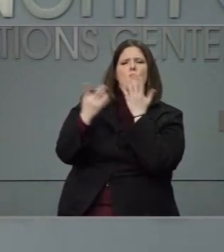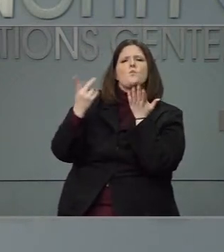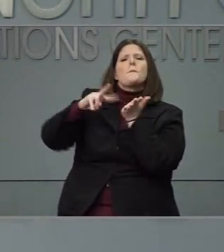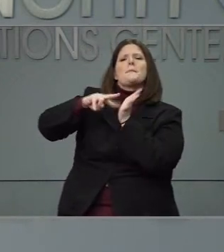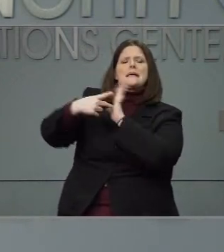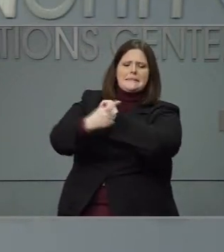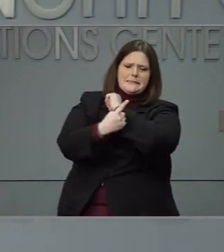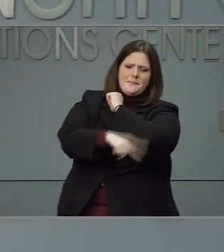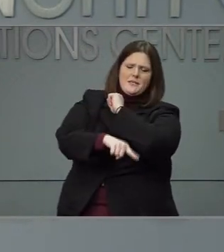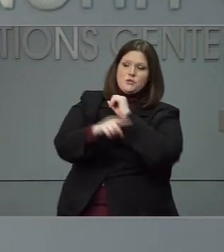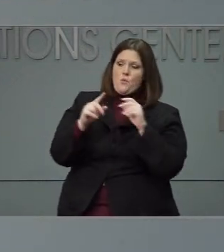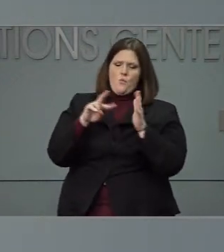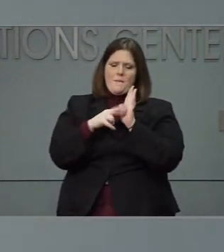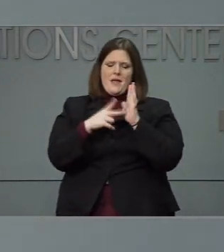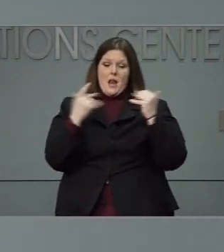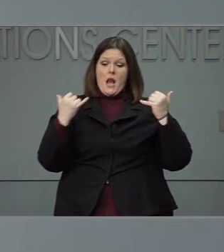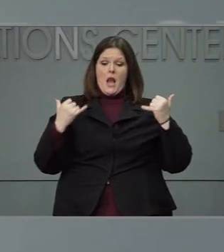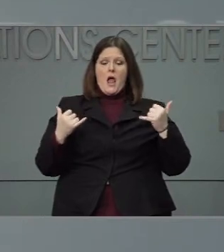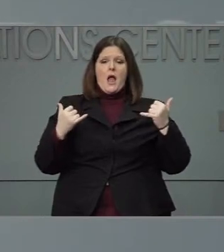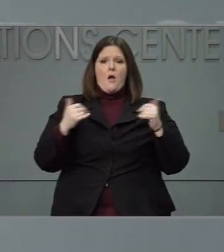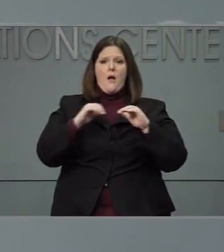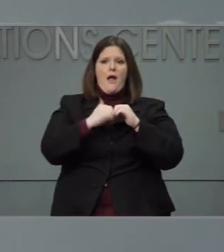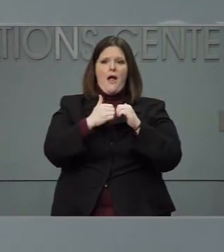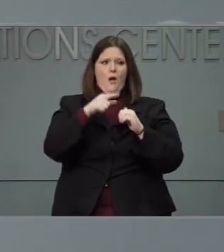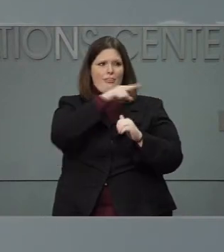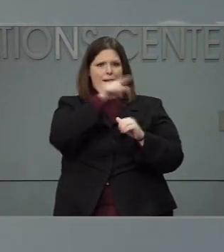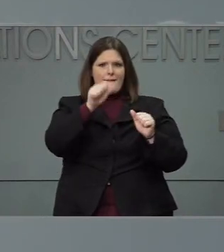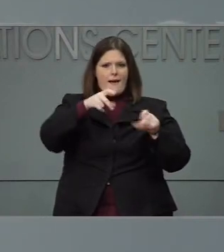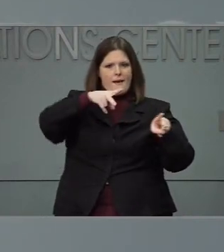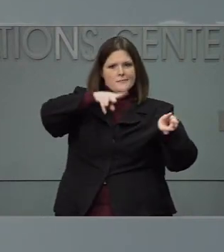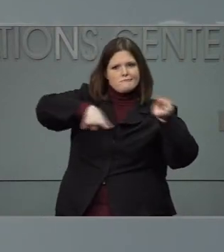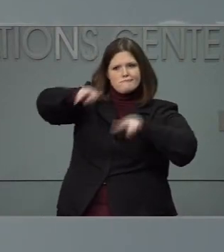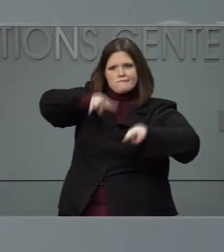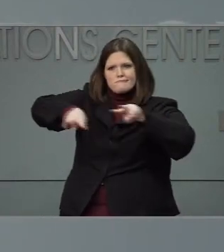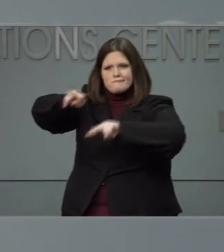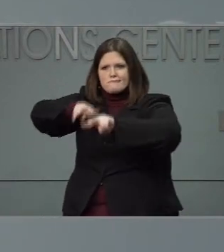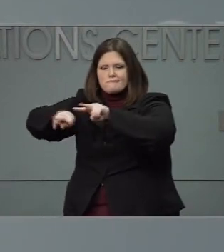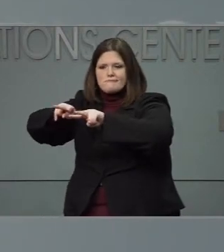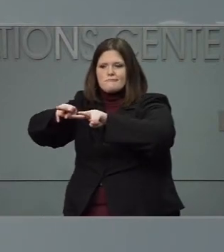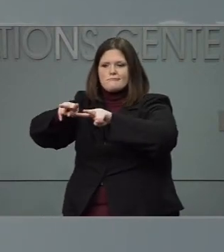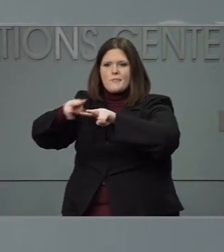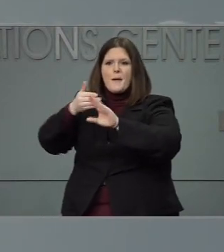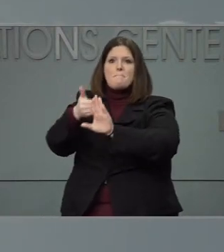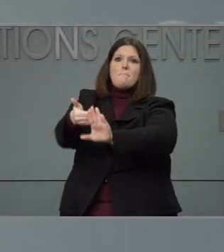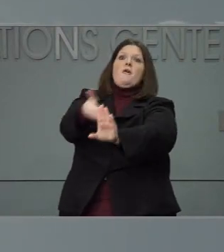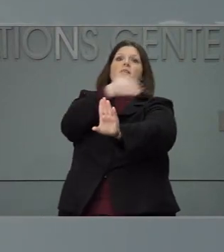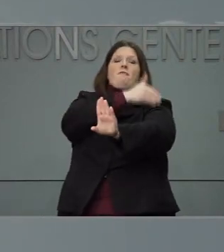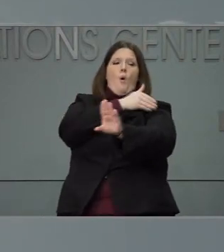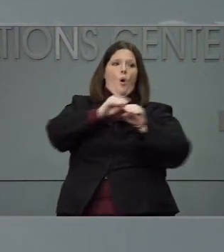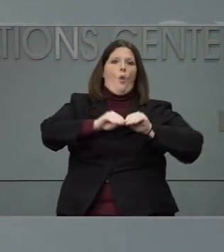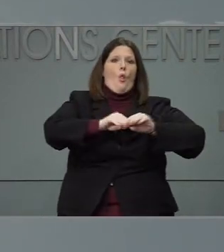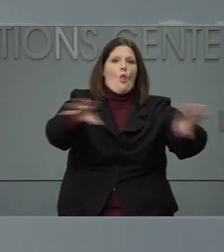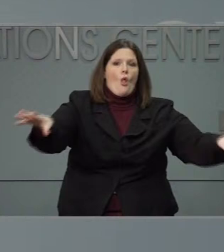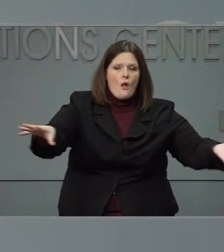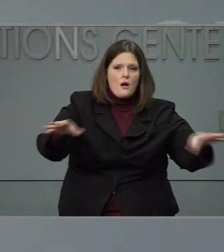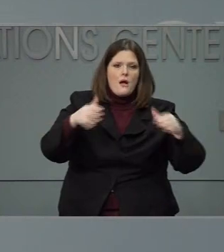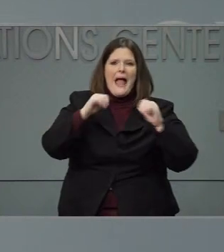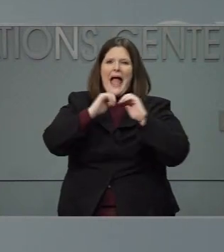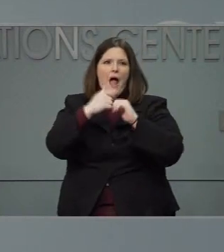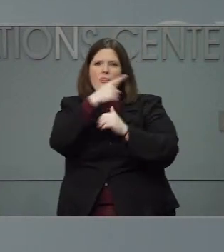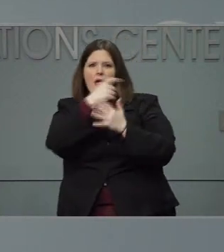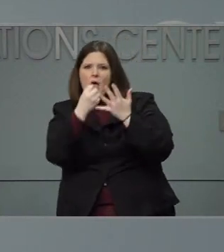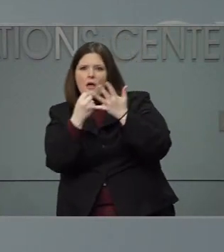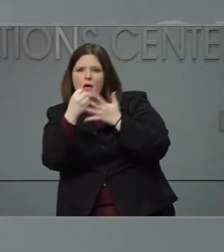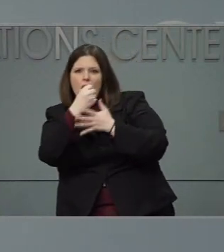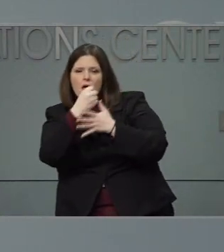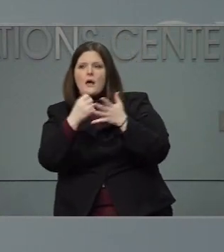now as far as accountability and oversight before these vaccines are given out to make sure they go in the right order, like say